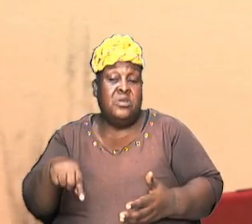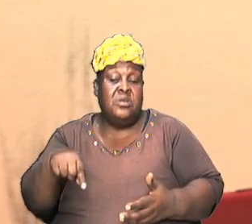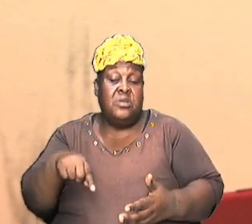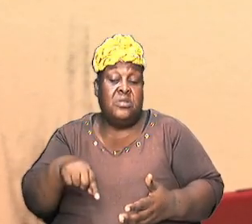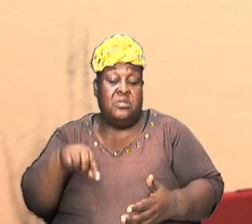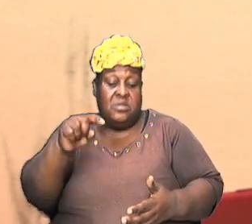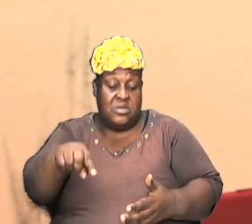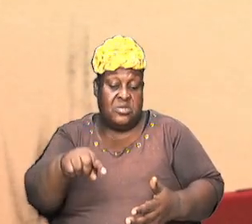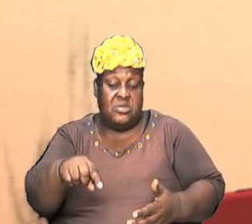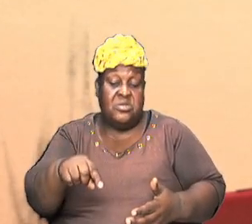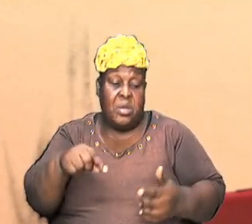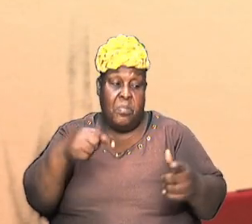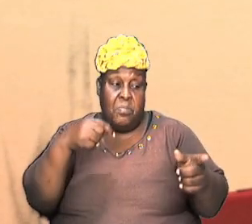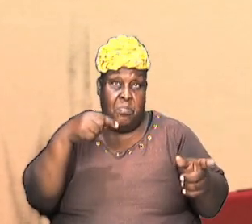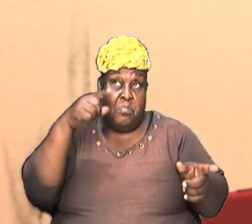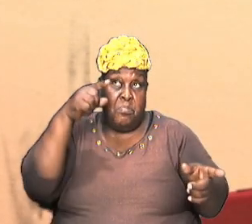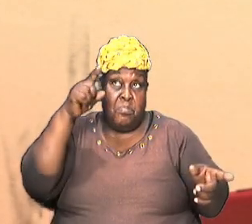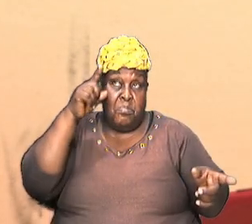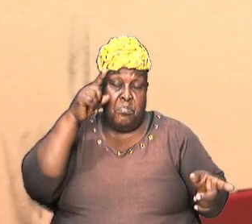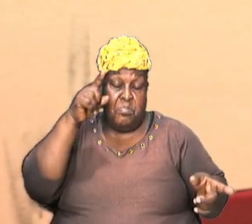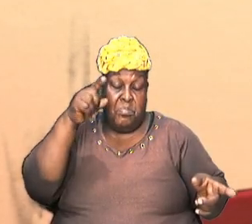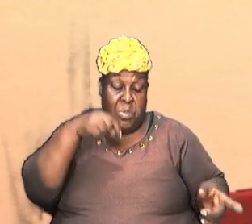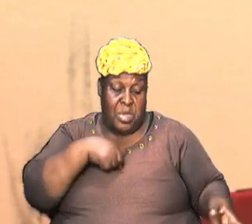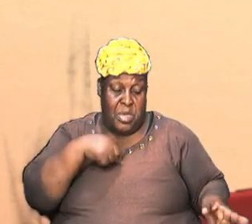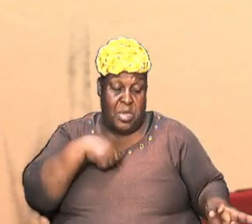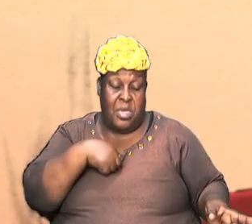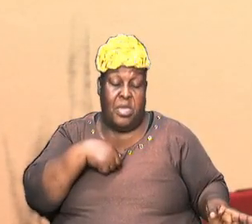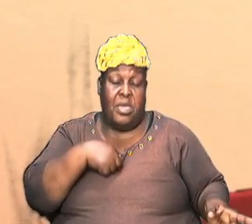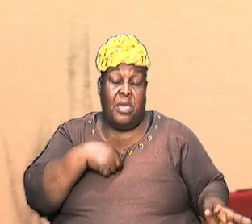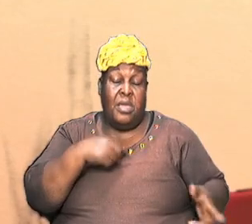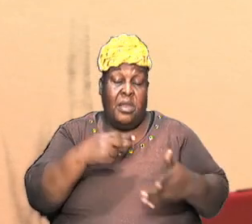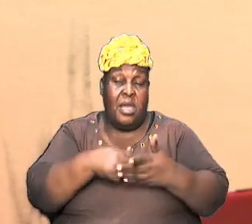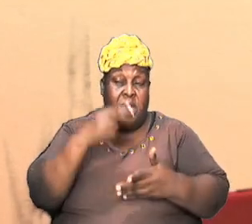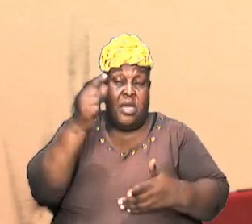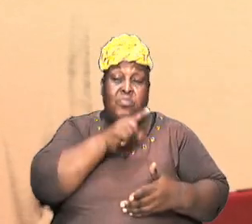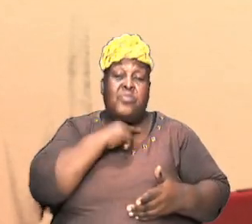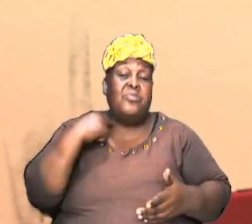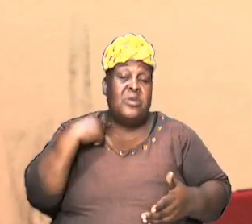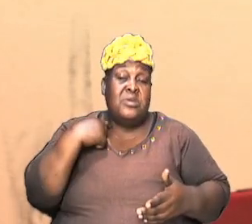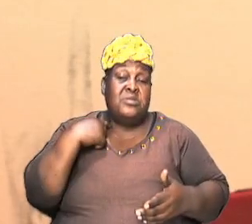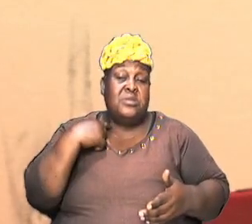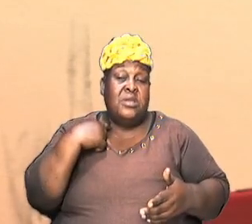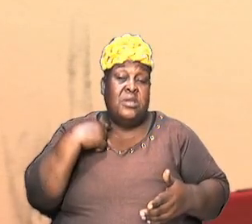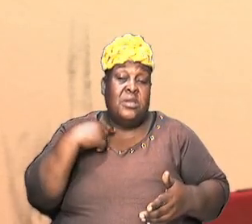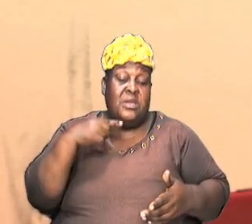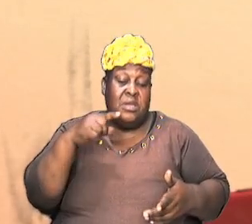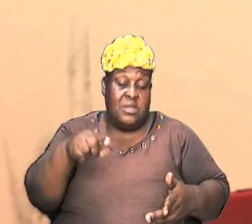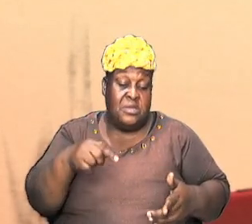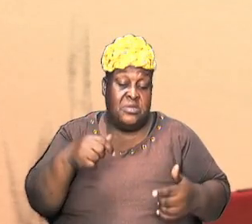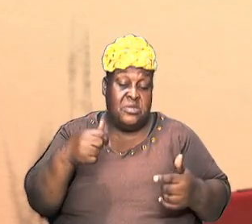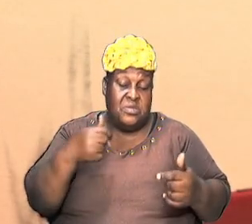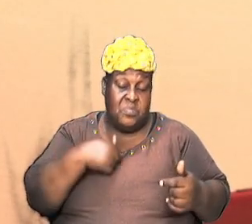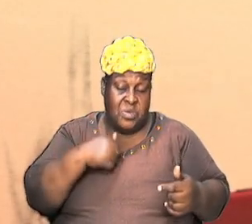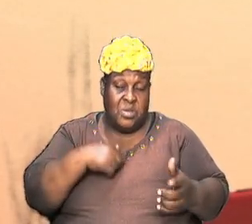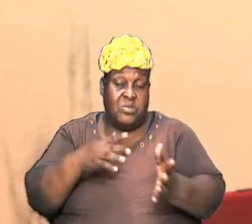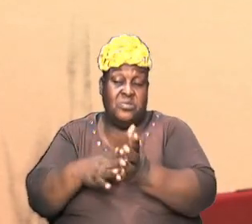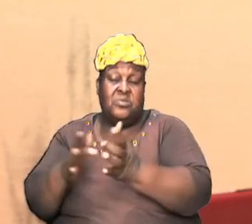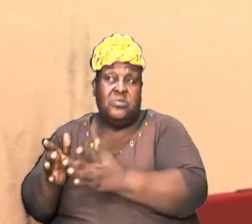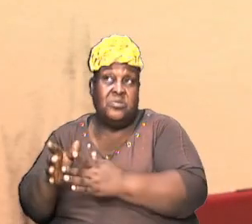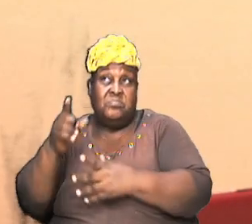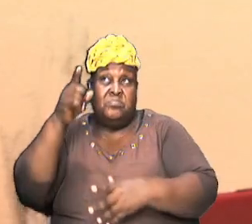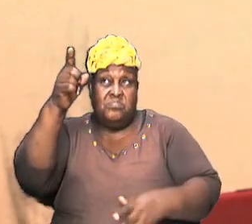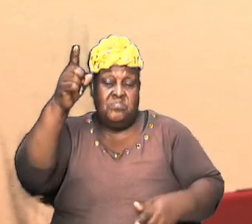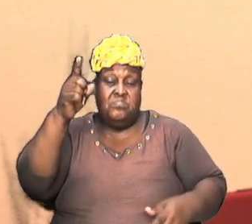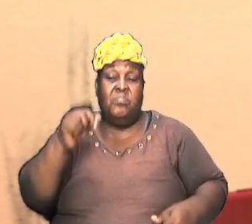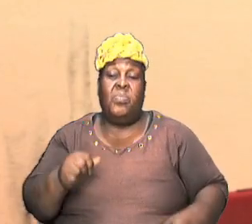because Jesus is not only the high priest but he is the God that the high priest offered the sacrifice to so we are